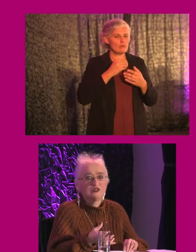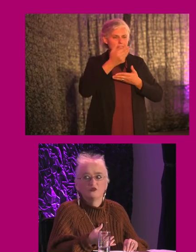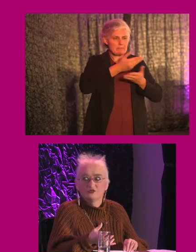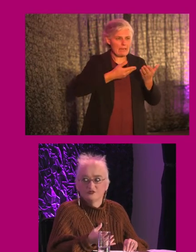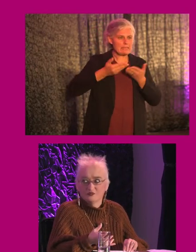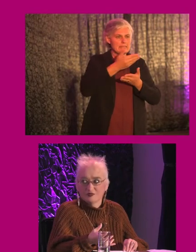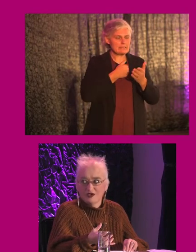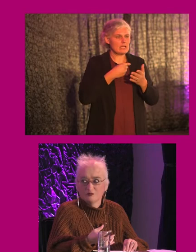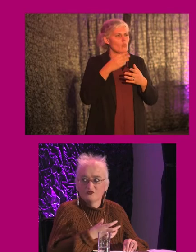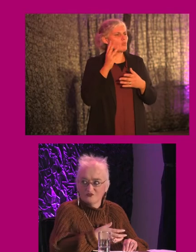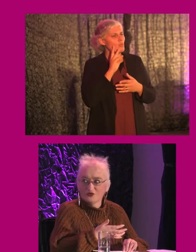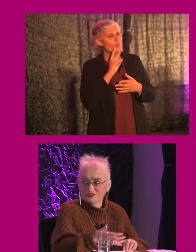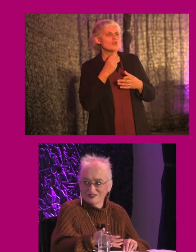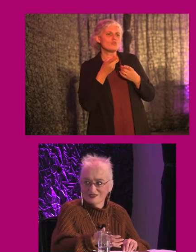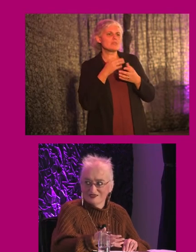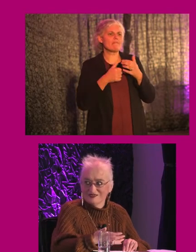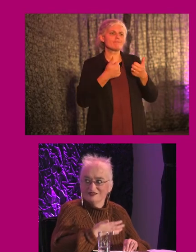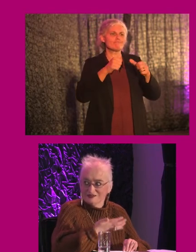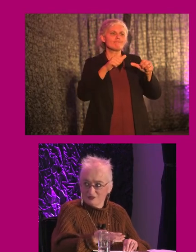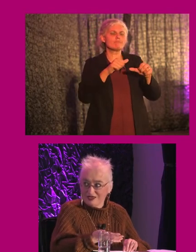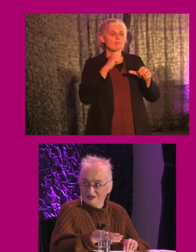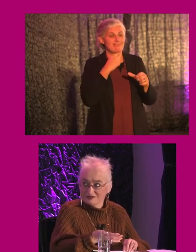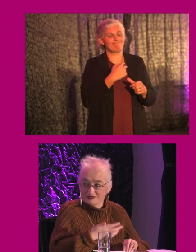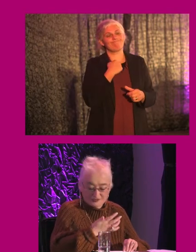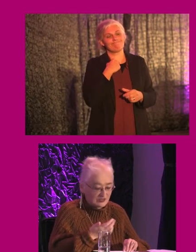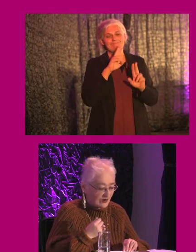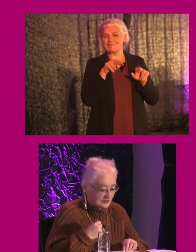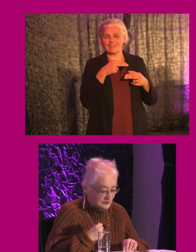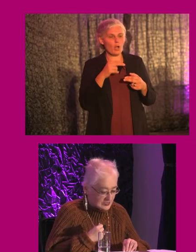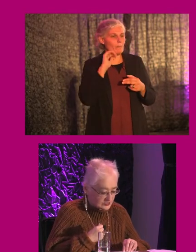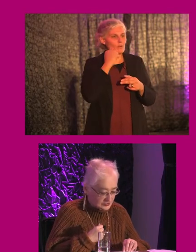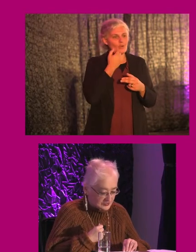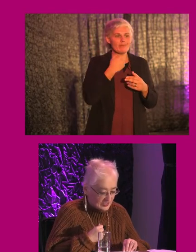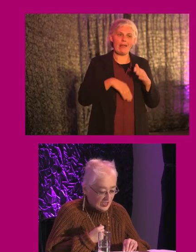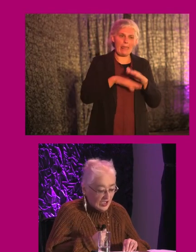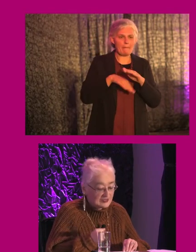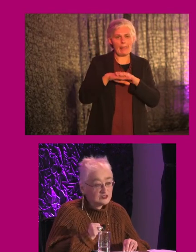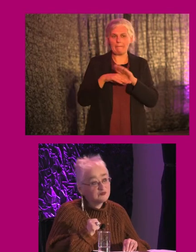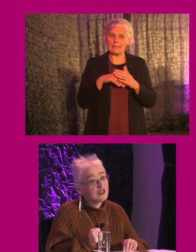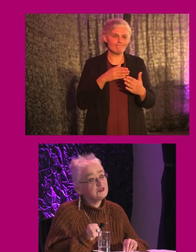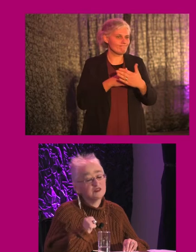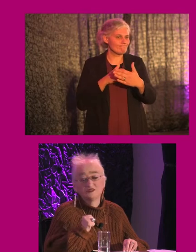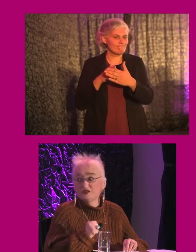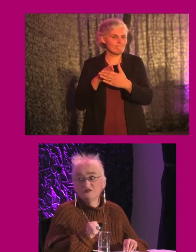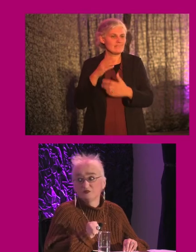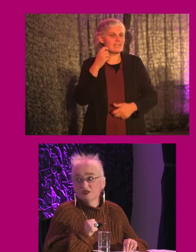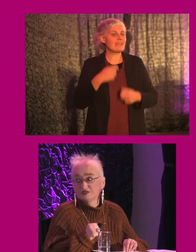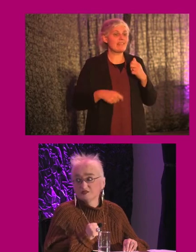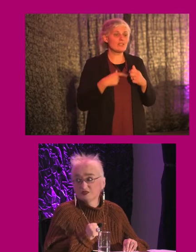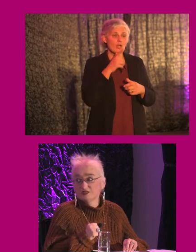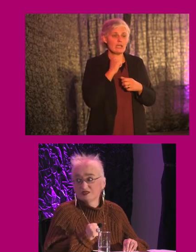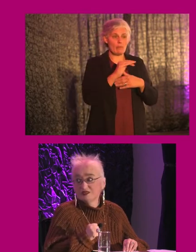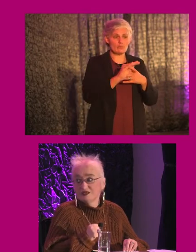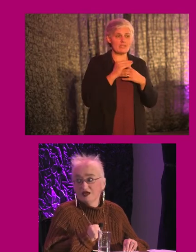we'd love to do something about it. But unfortunately, we can't, there are limitations. And then it's balancing safety with